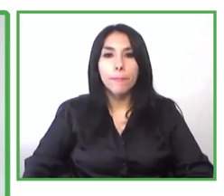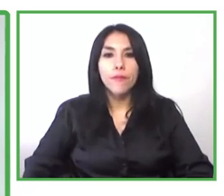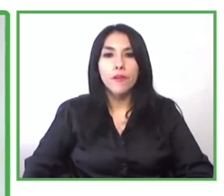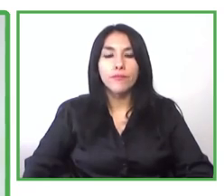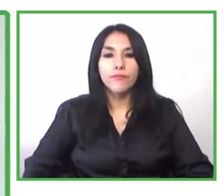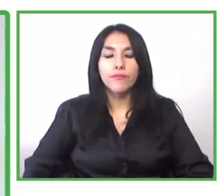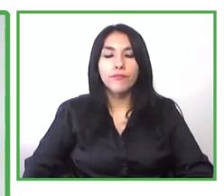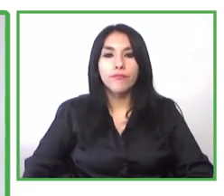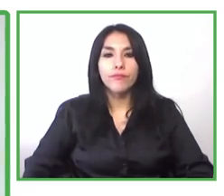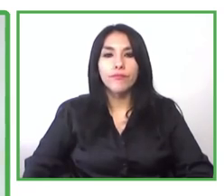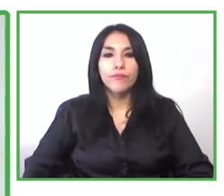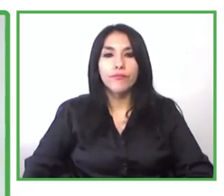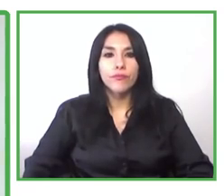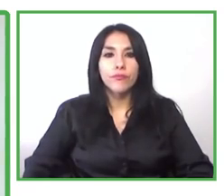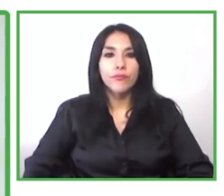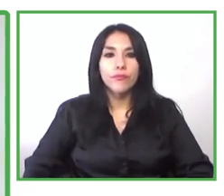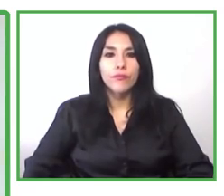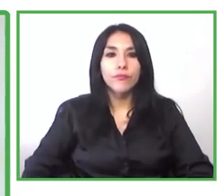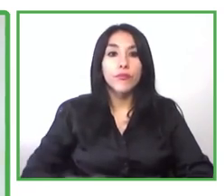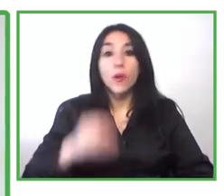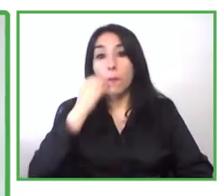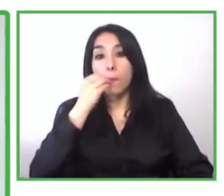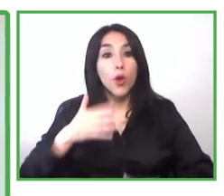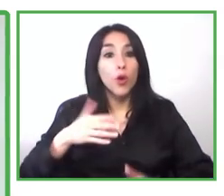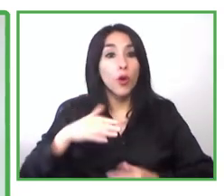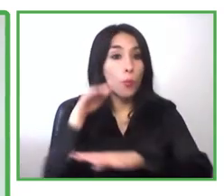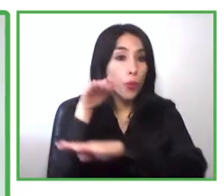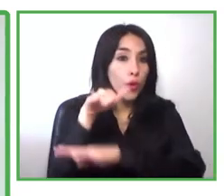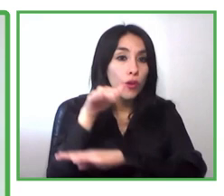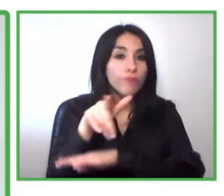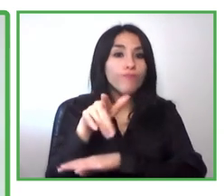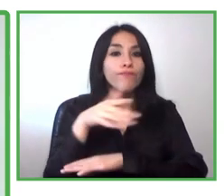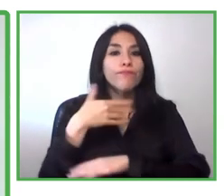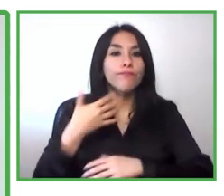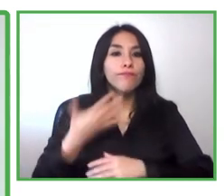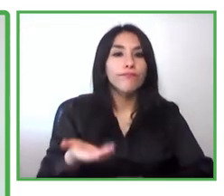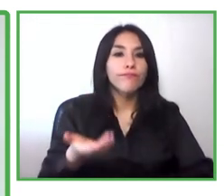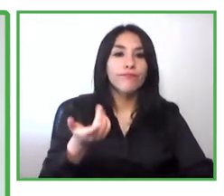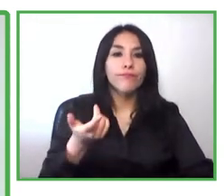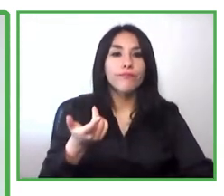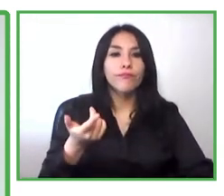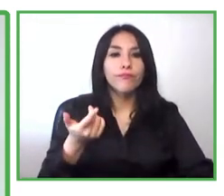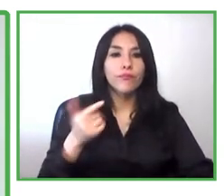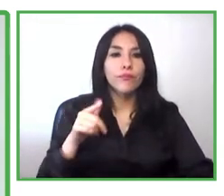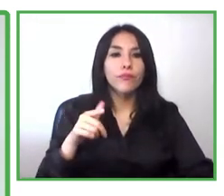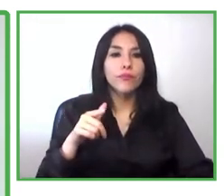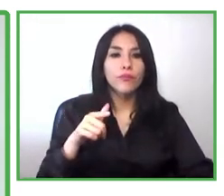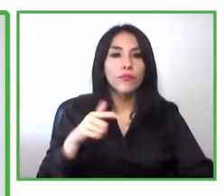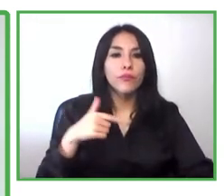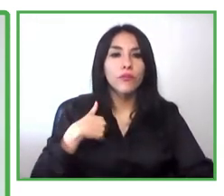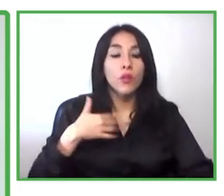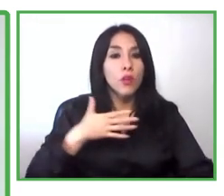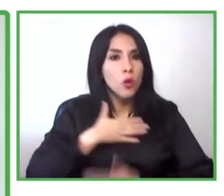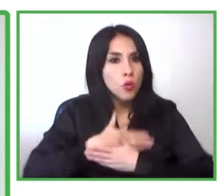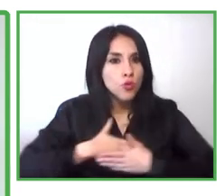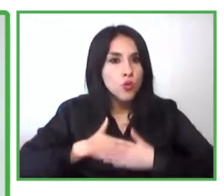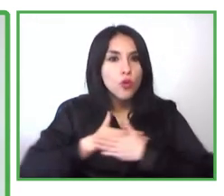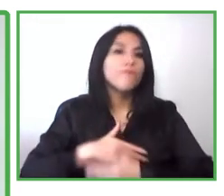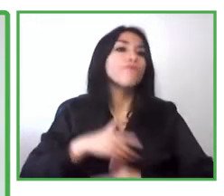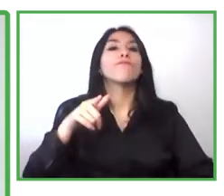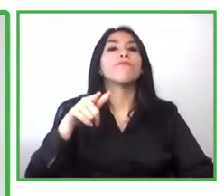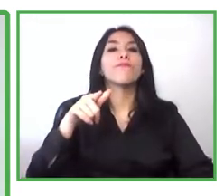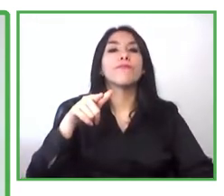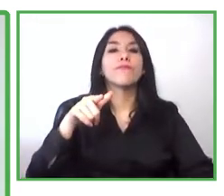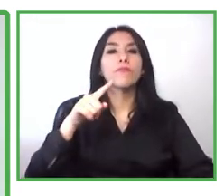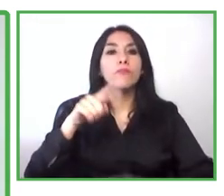Good morning for me and for the Corona Foundation. It's a pleasure to attend this Invitational